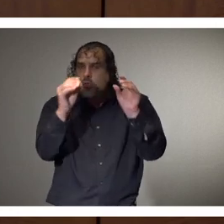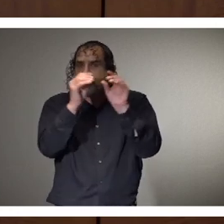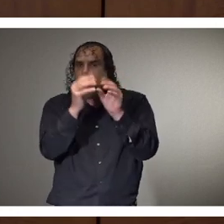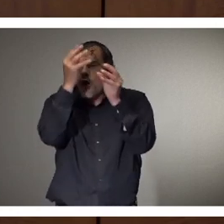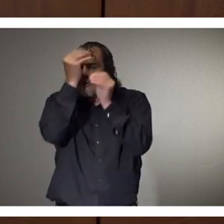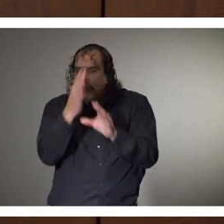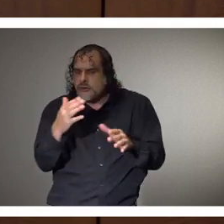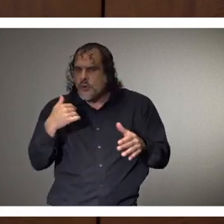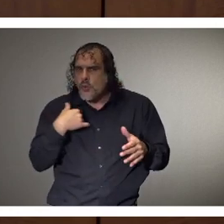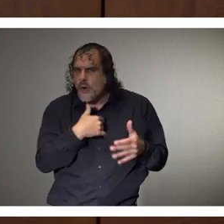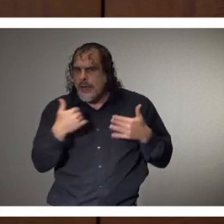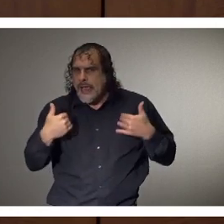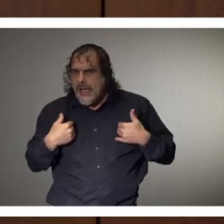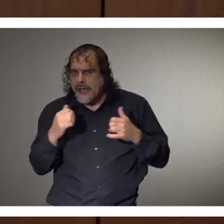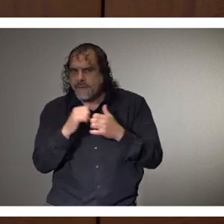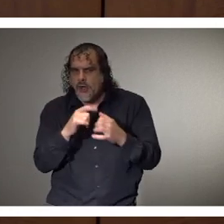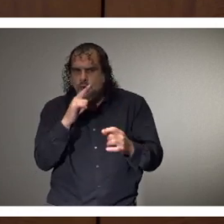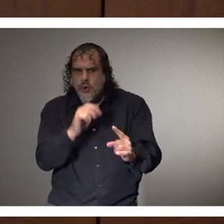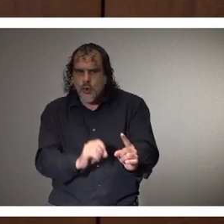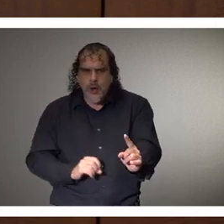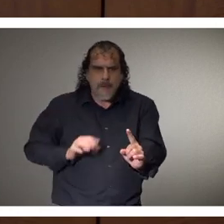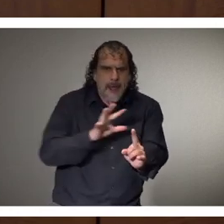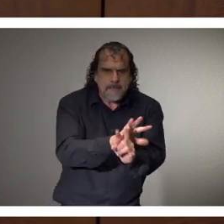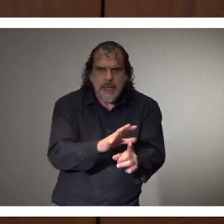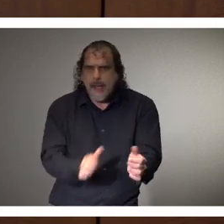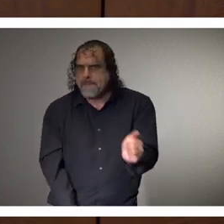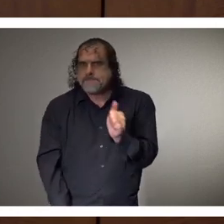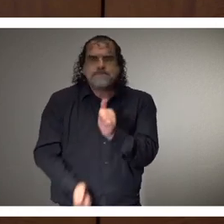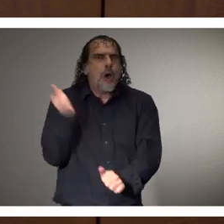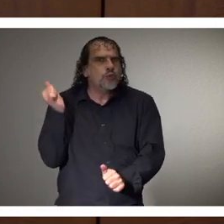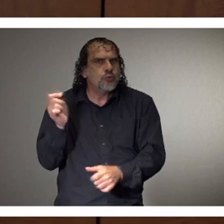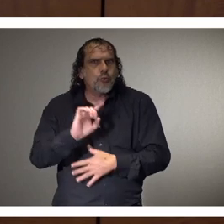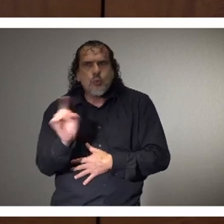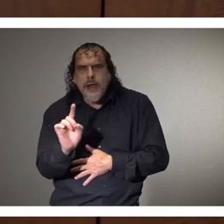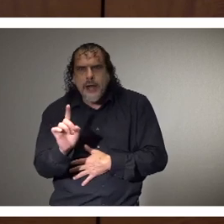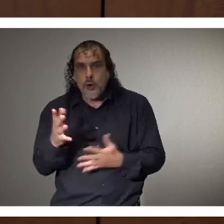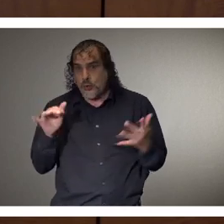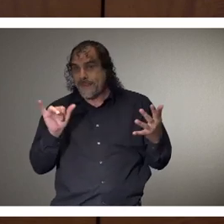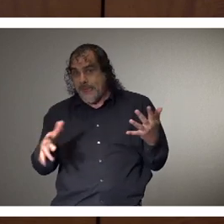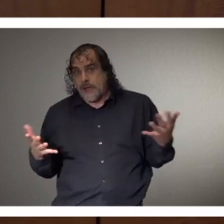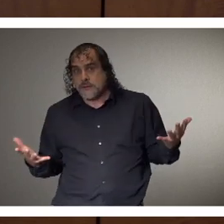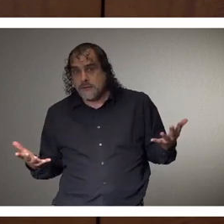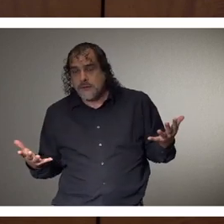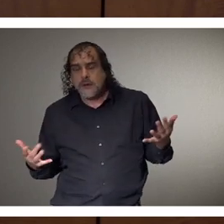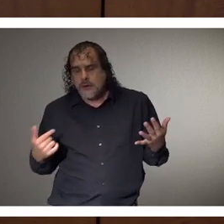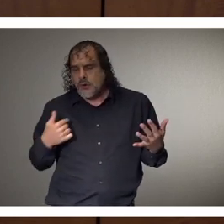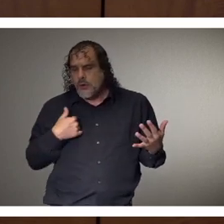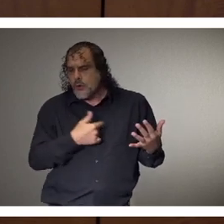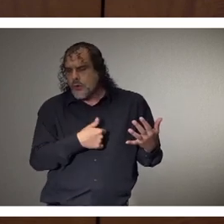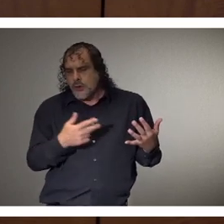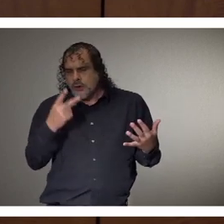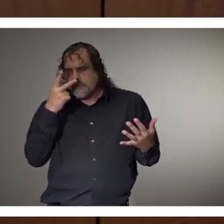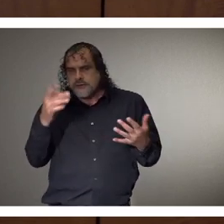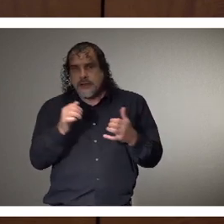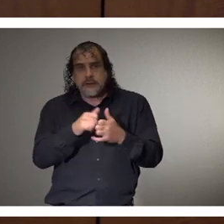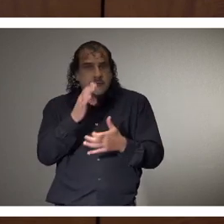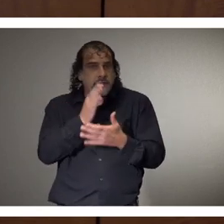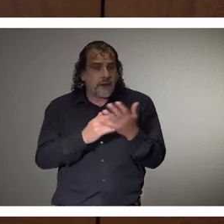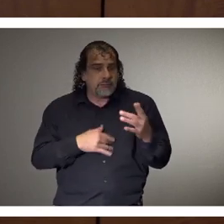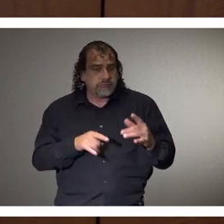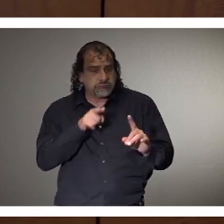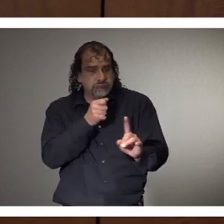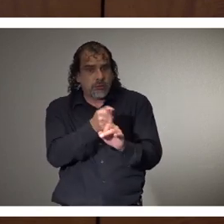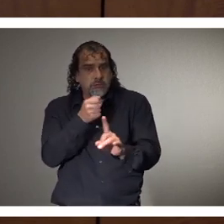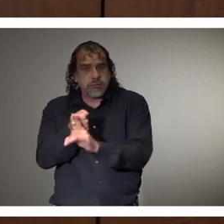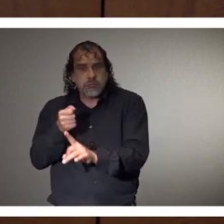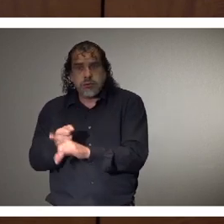determine who is most impacted by this ongoing outbreak. We have seen some racial disparities in the number